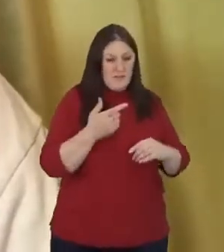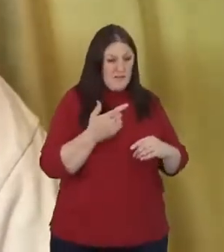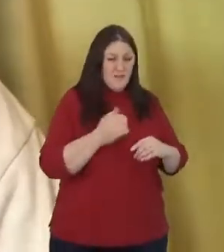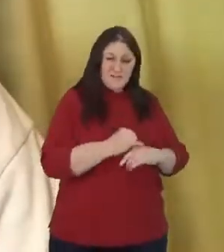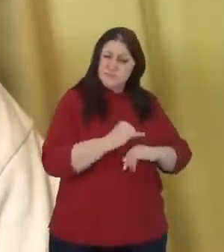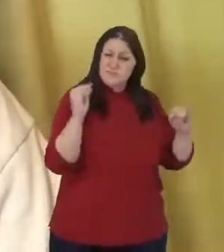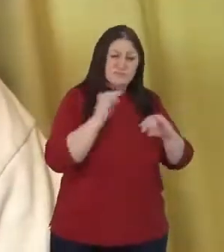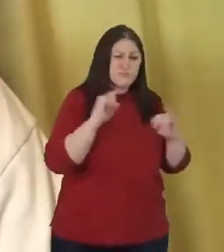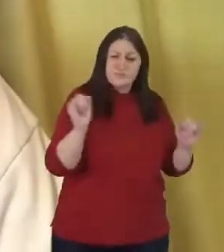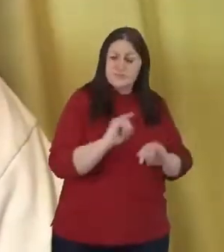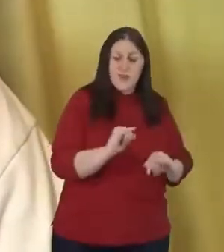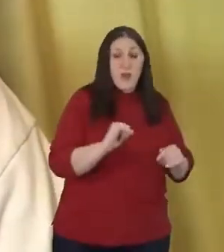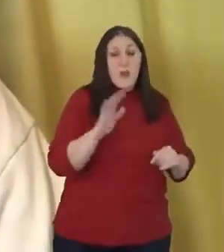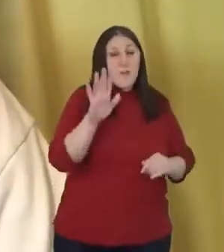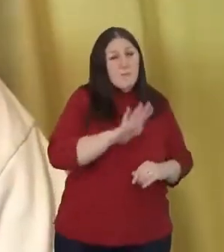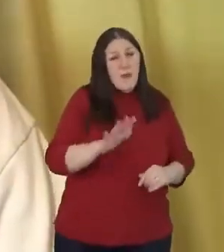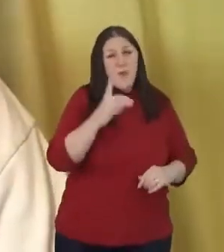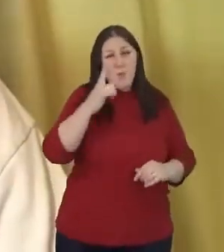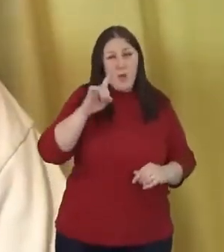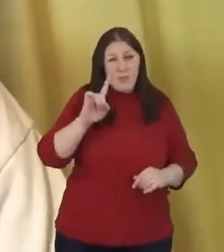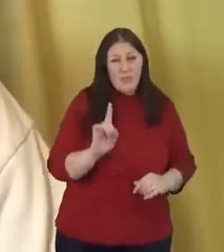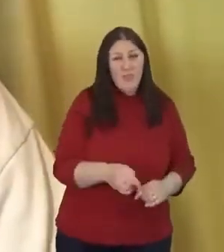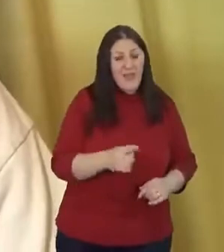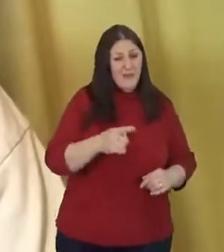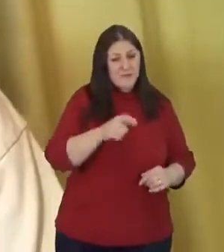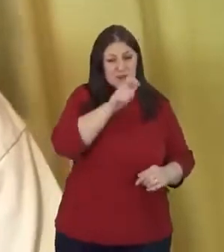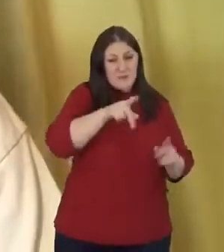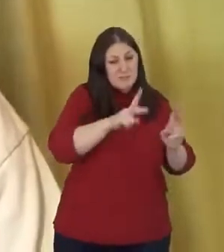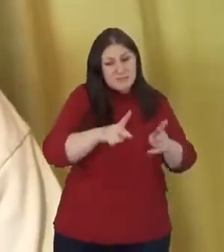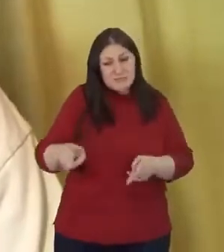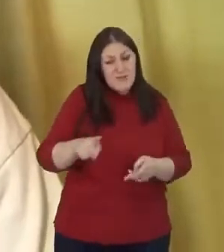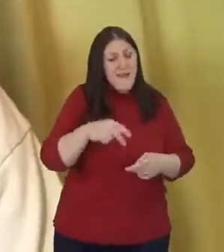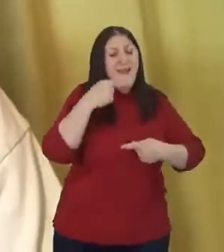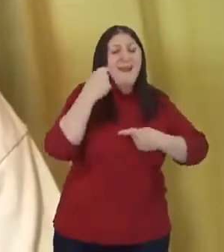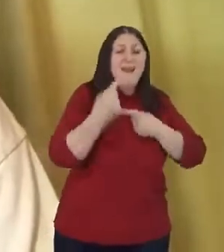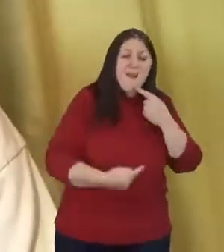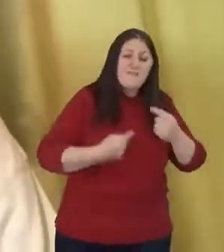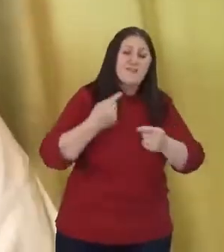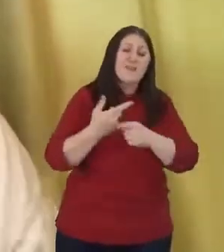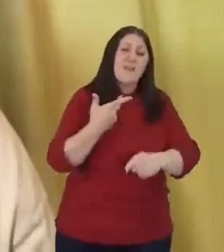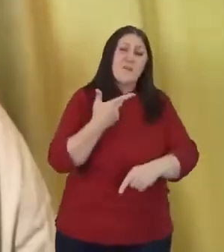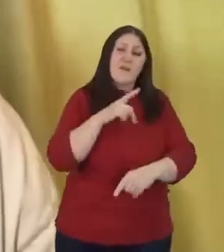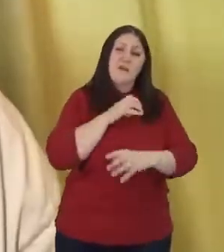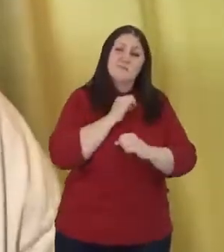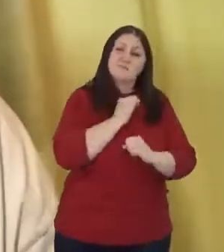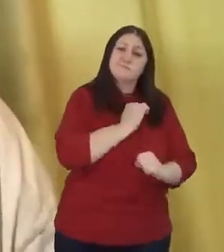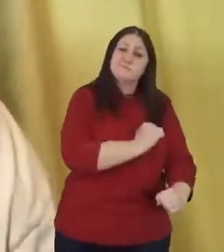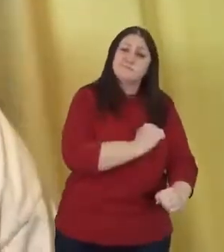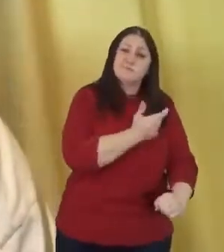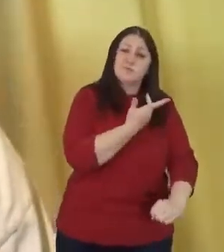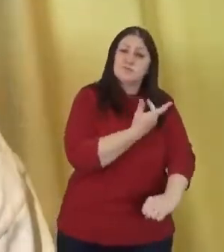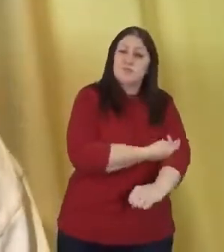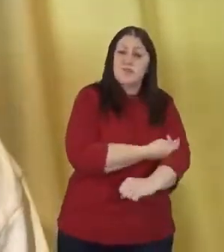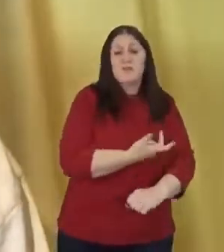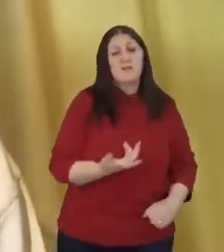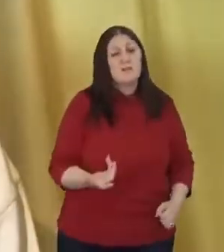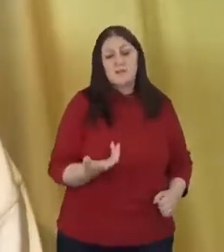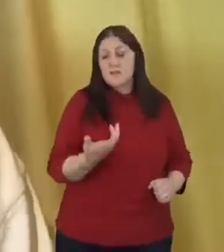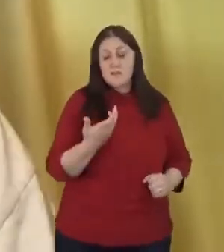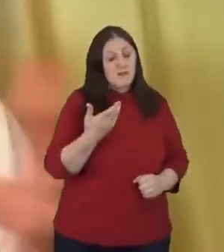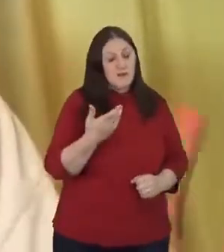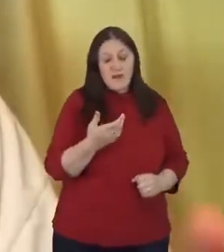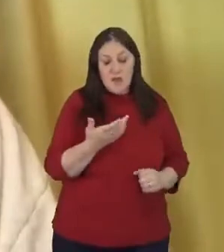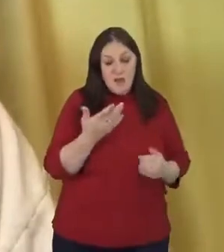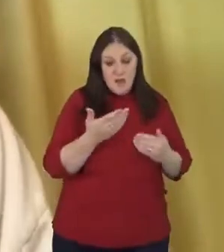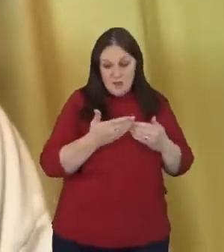lives every year to drug addiction. And there comes a point where we want to see that